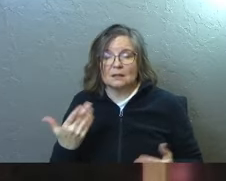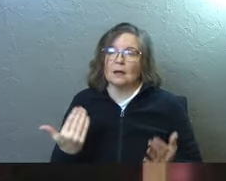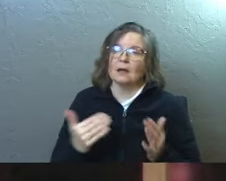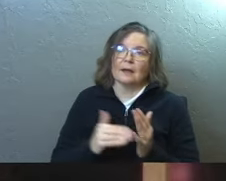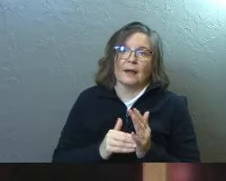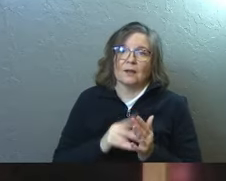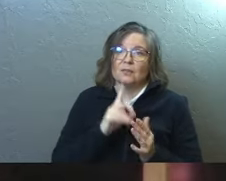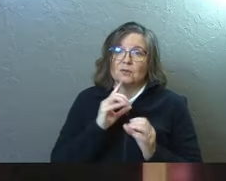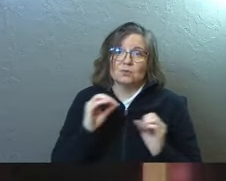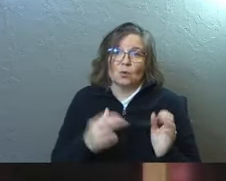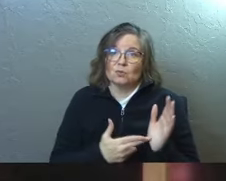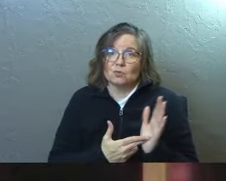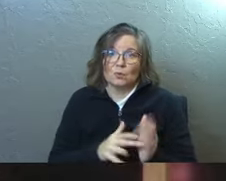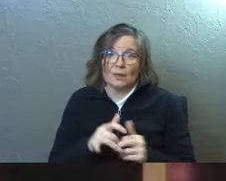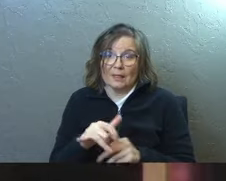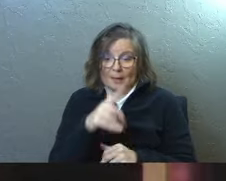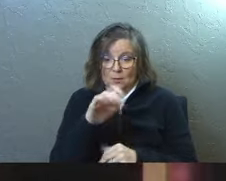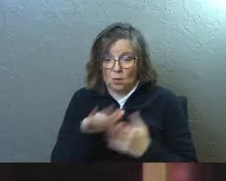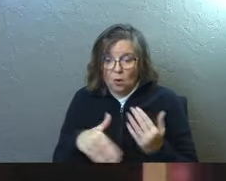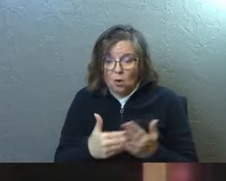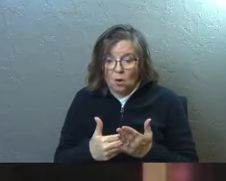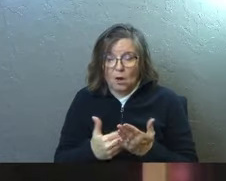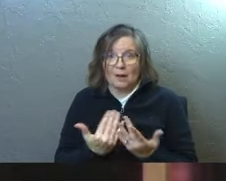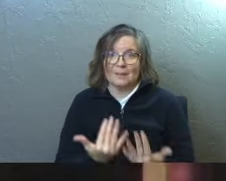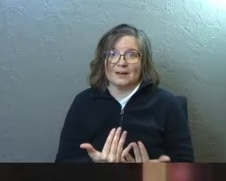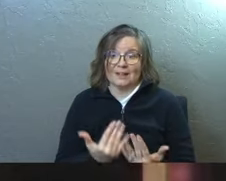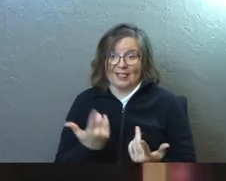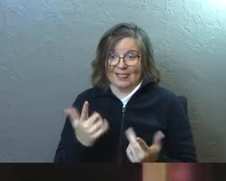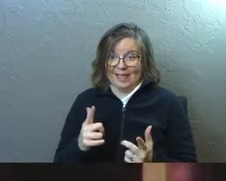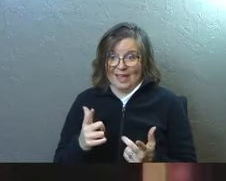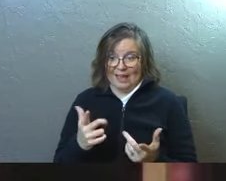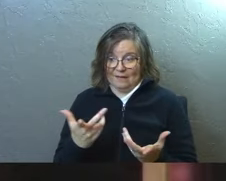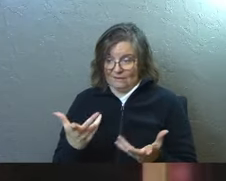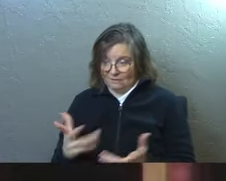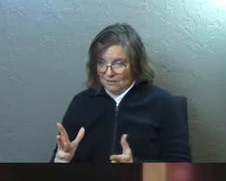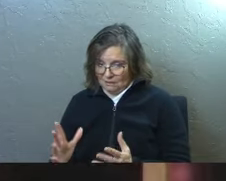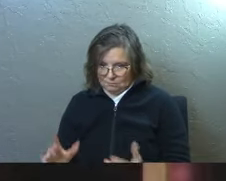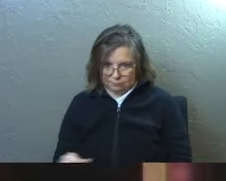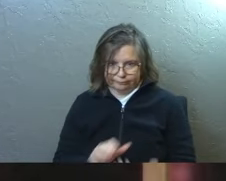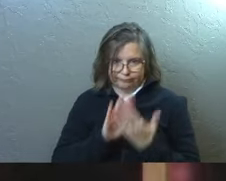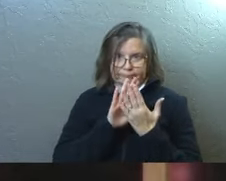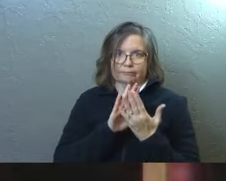Again, there's no truth in that because it's all going to be waiting for us when we get to the other side.